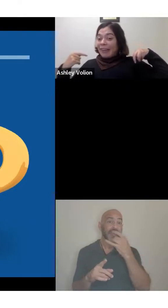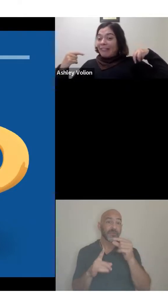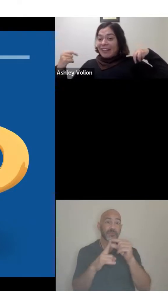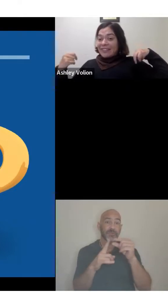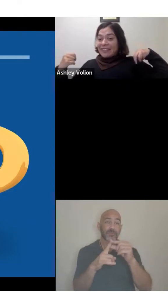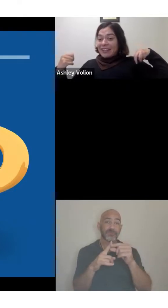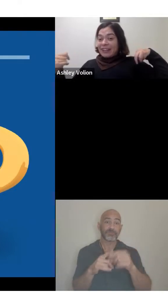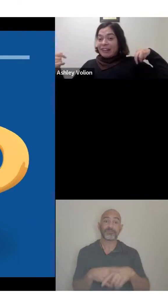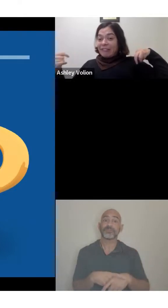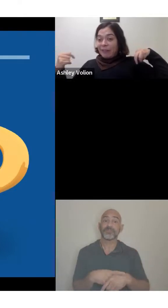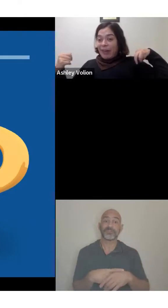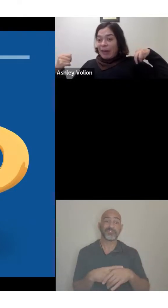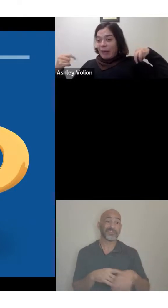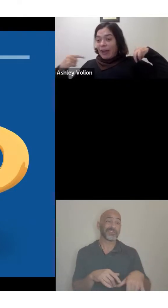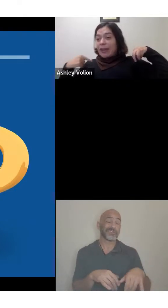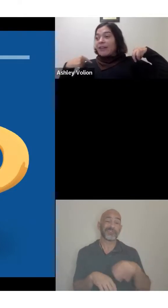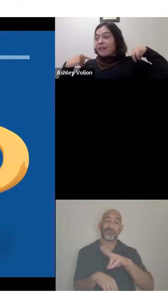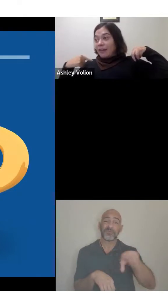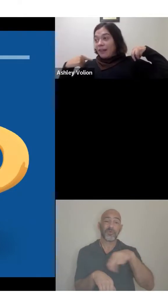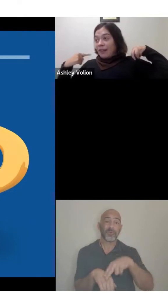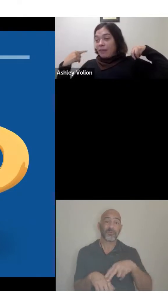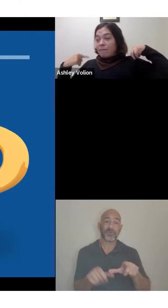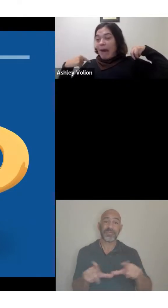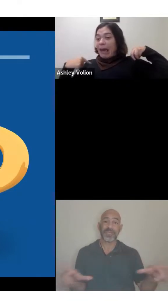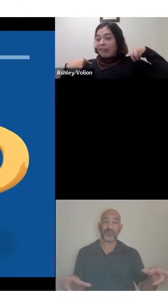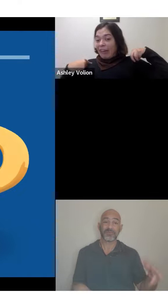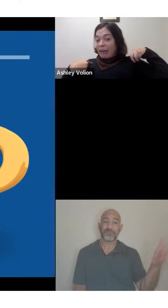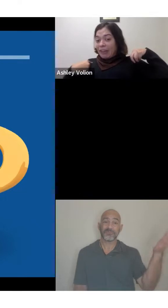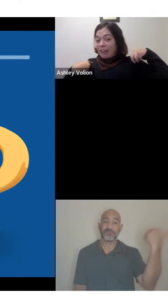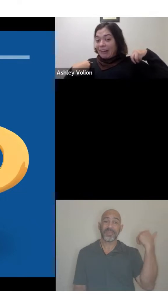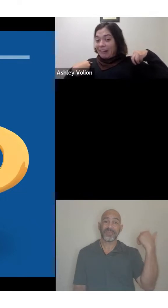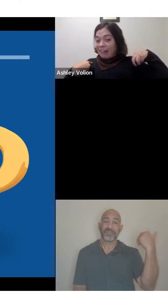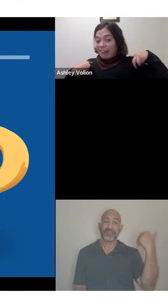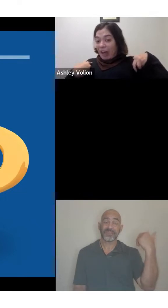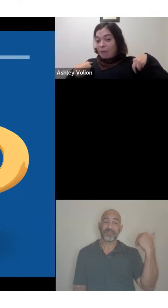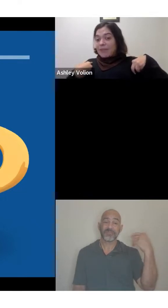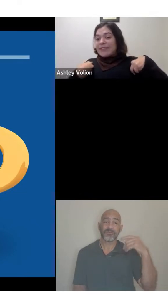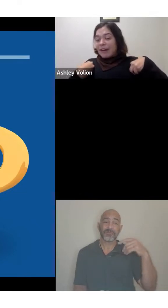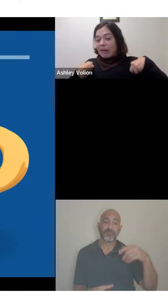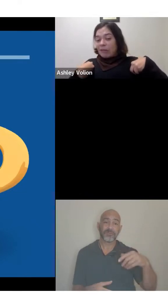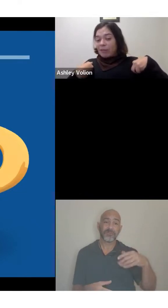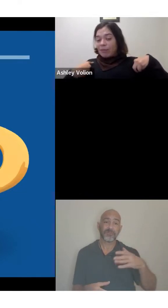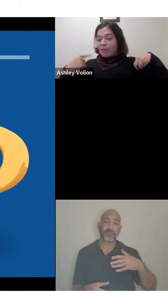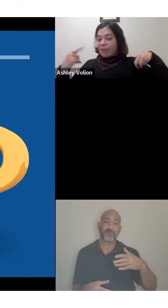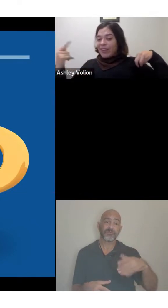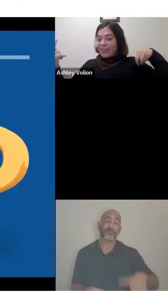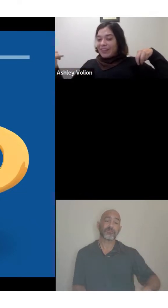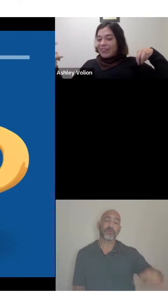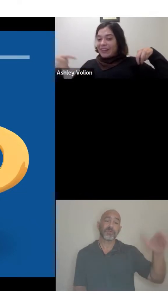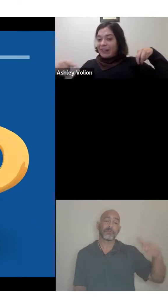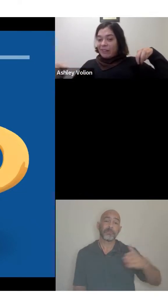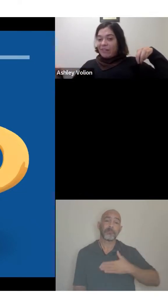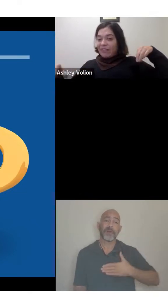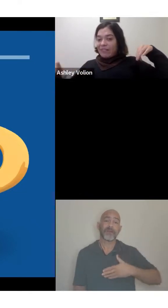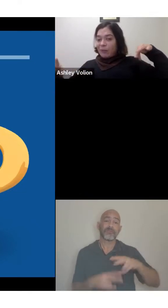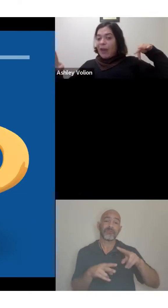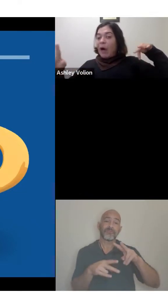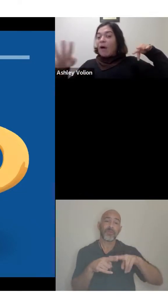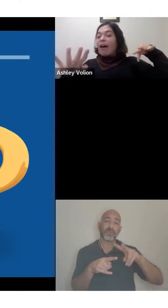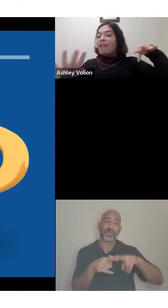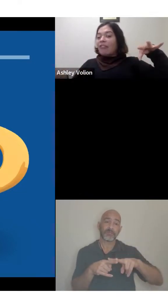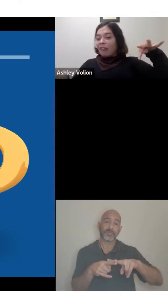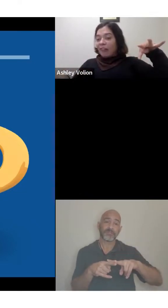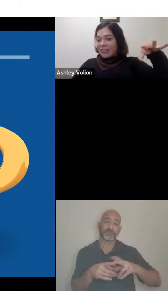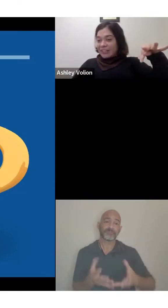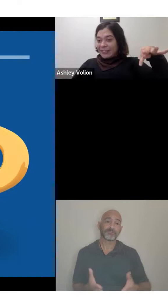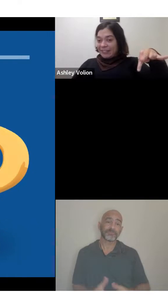common language in our vocab, and my vocabulary growing up. So, you know, so we